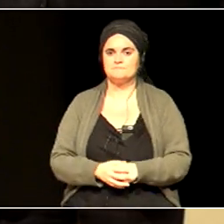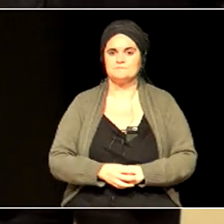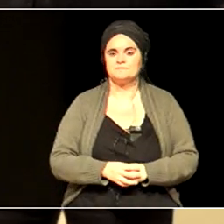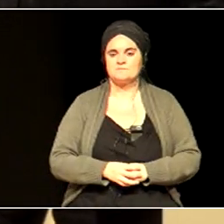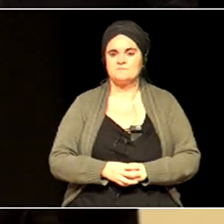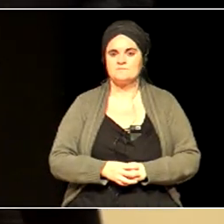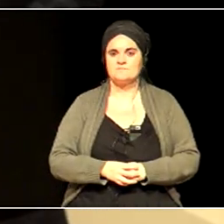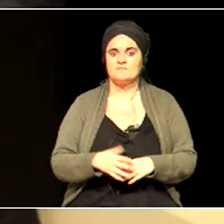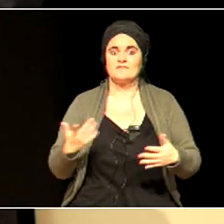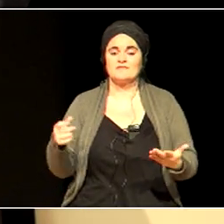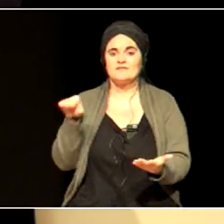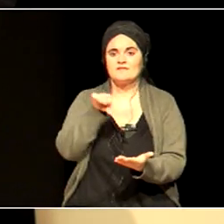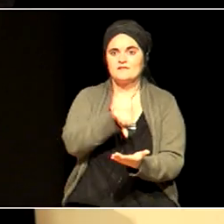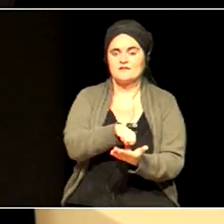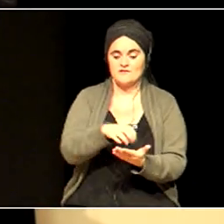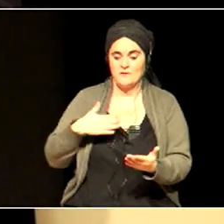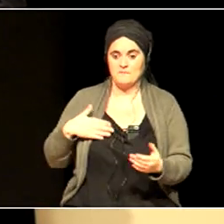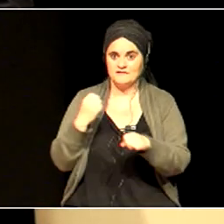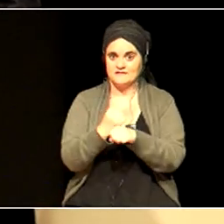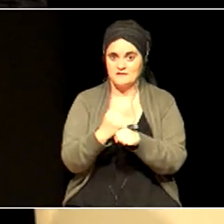developed in the Index for Inclusion.